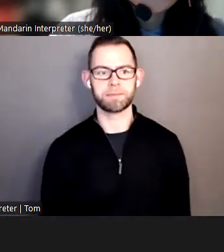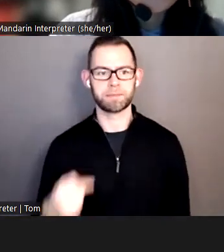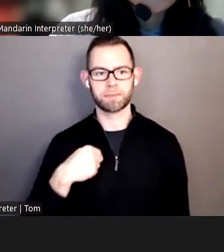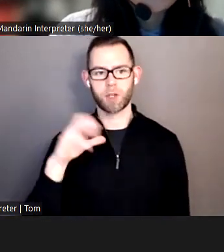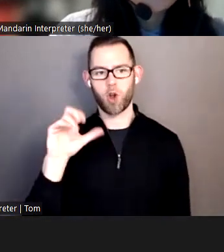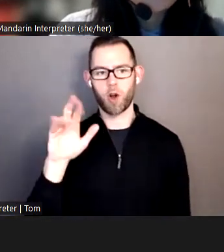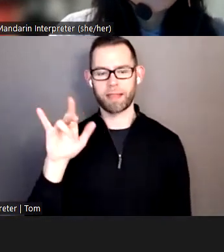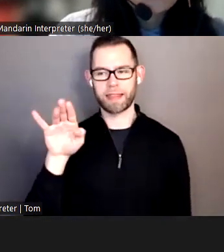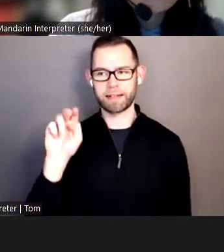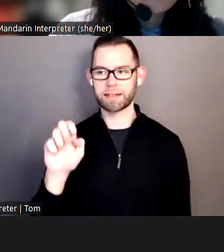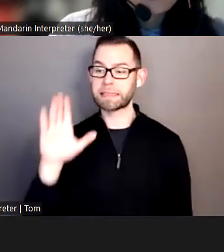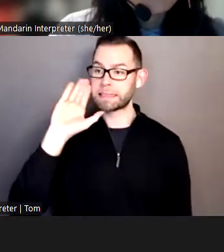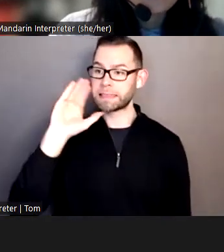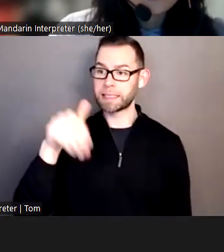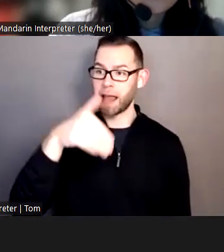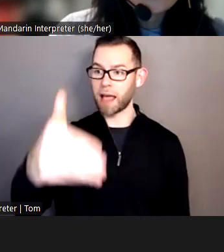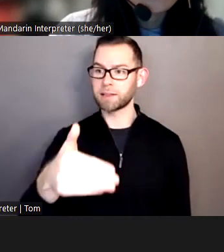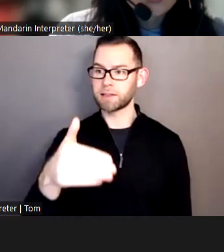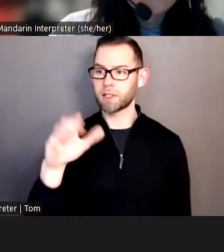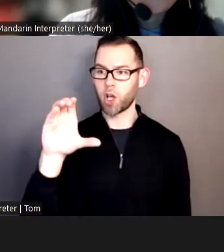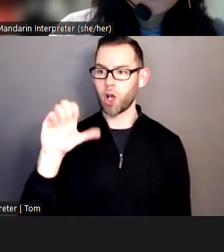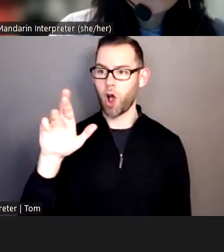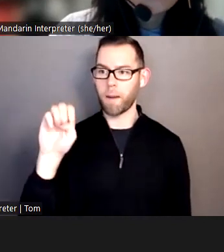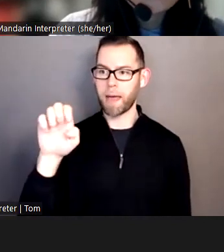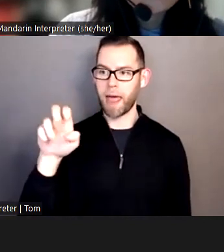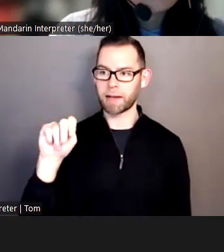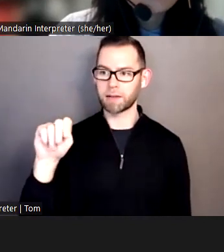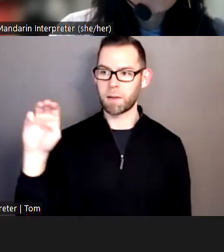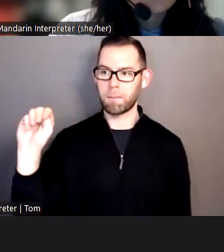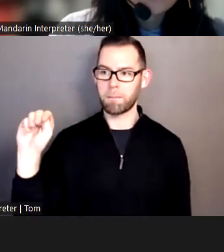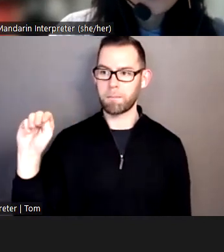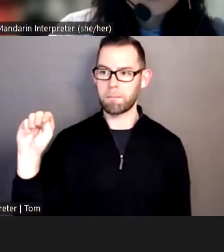Next, we have Carmen Martinez. will promote you to the panelists.